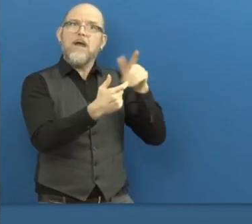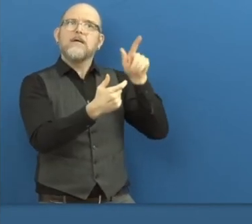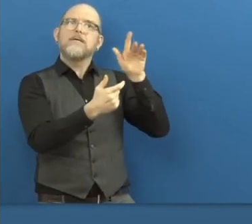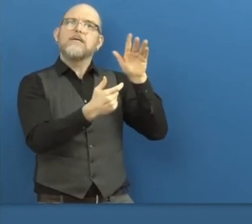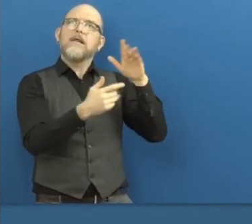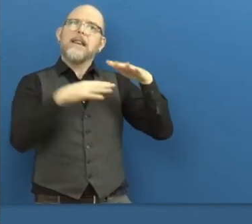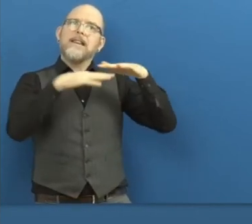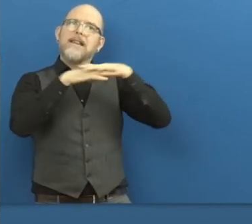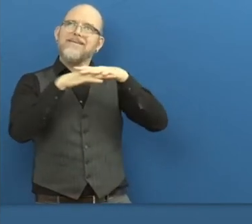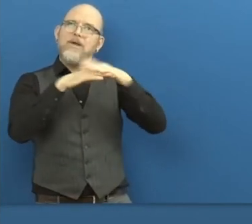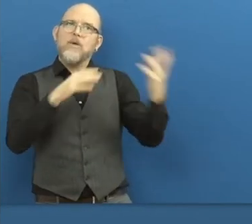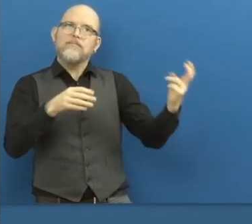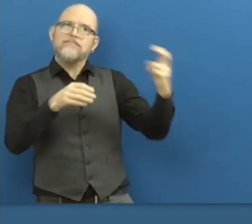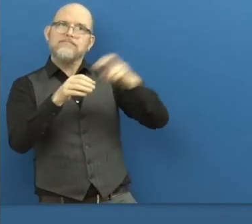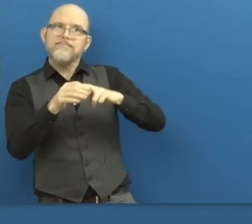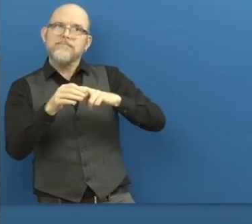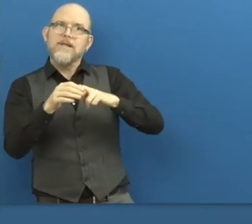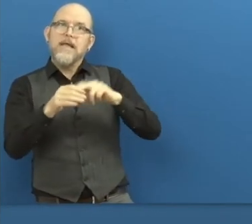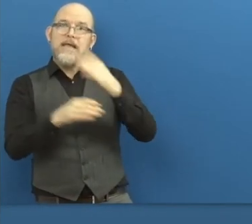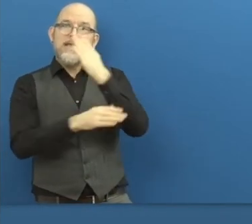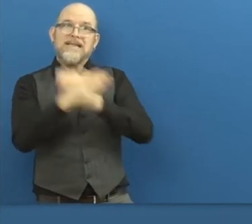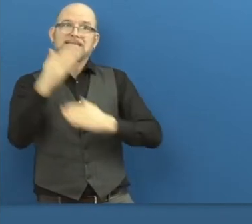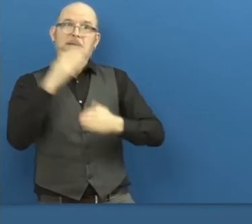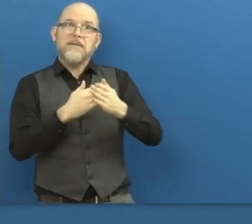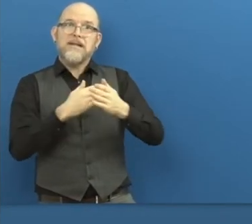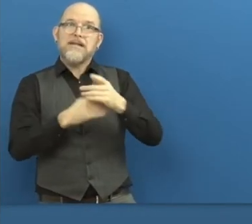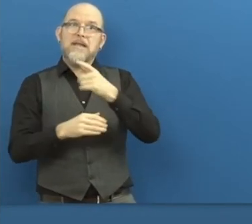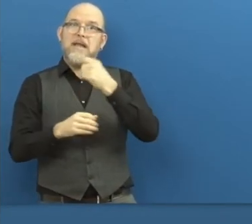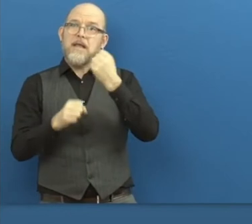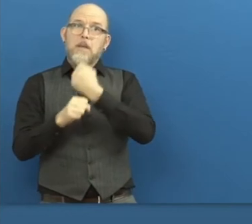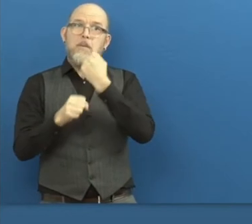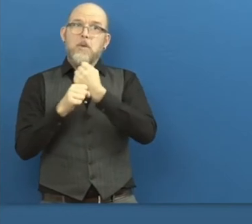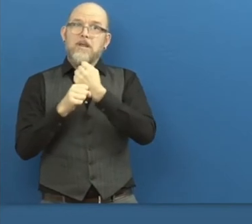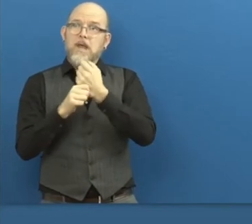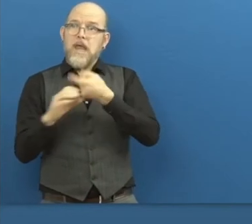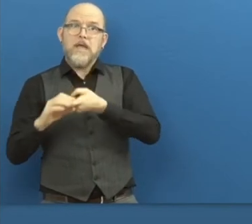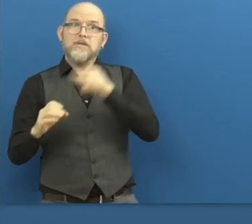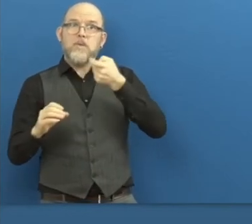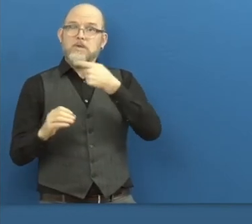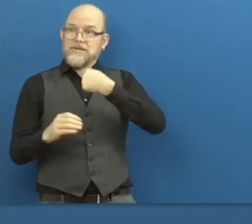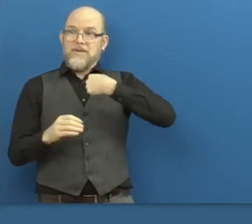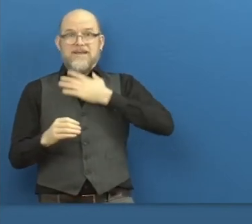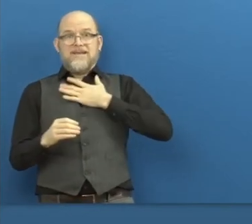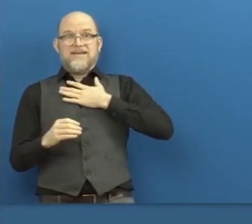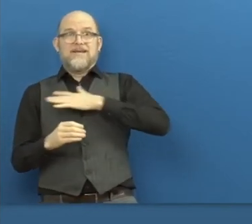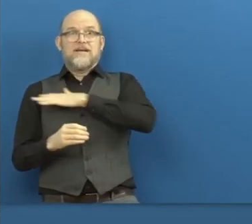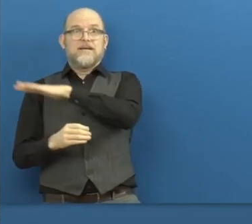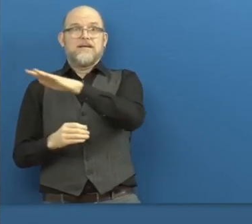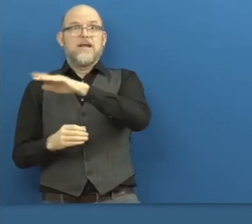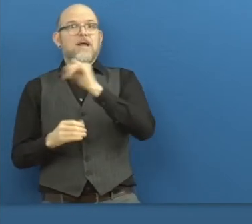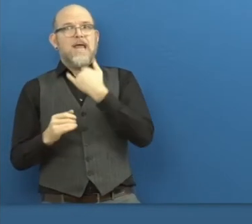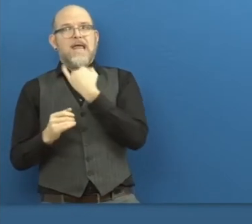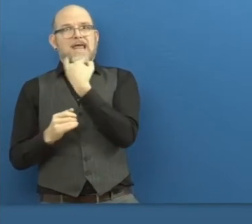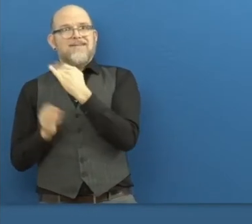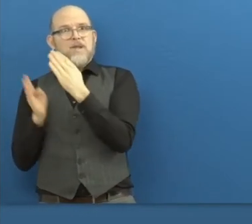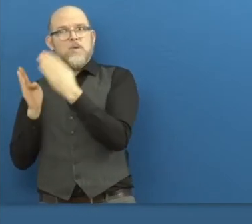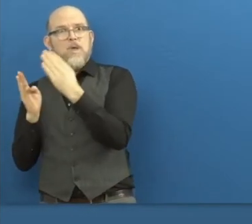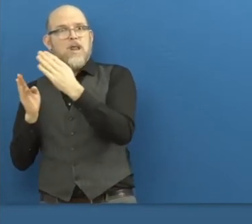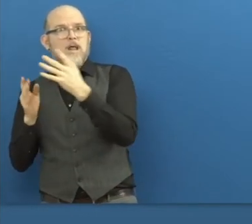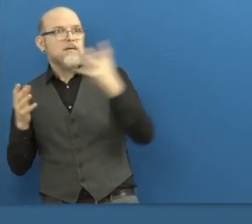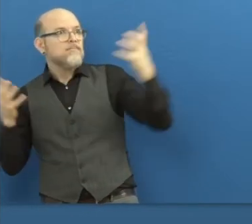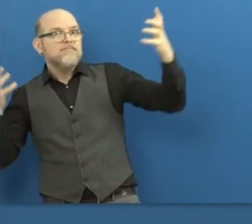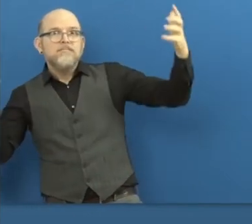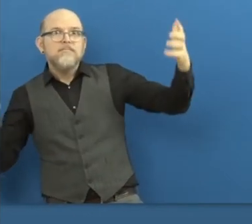employment source really see us individuals that with disabilities as a complete asset to enhancing